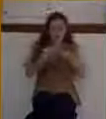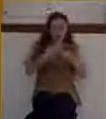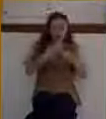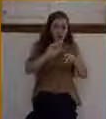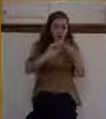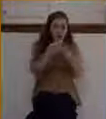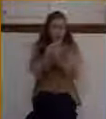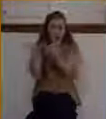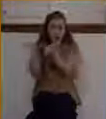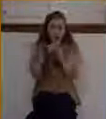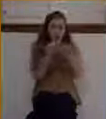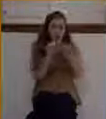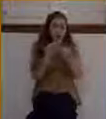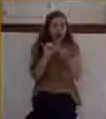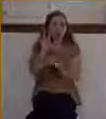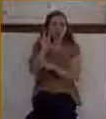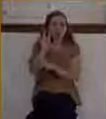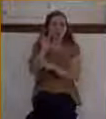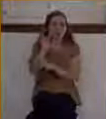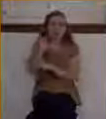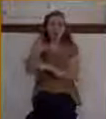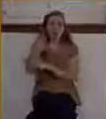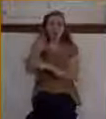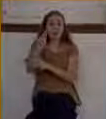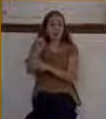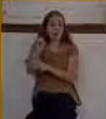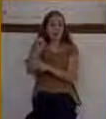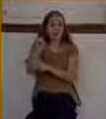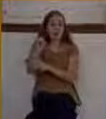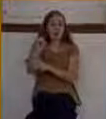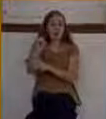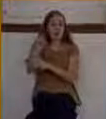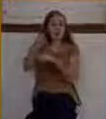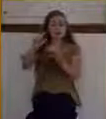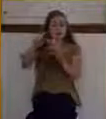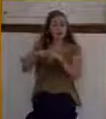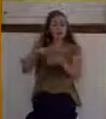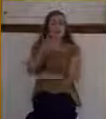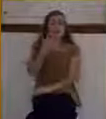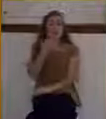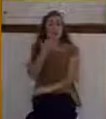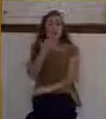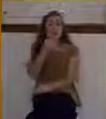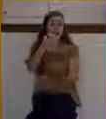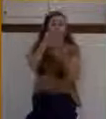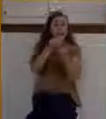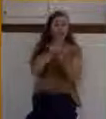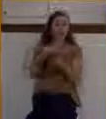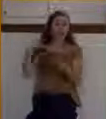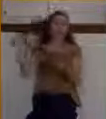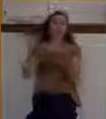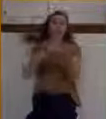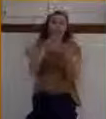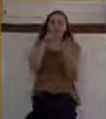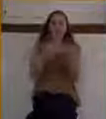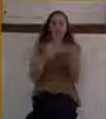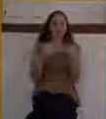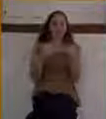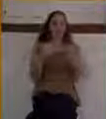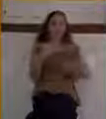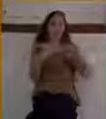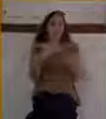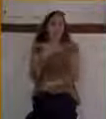for color and detail. Now, I'm not sure exactly what I read, but it sounds pretty incredible.